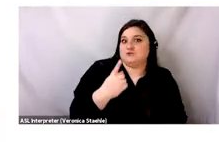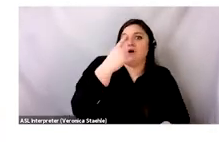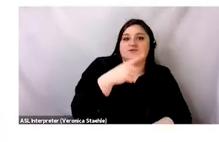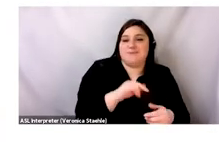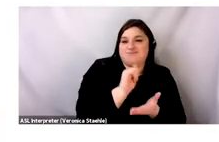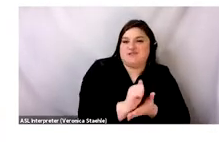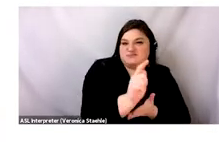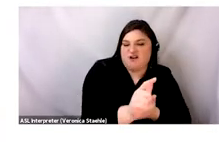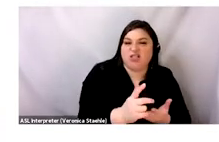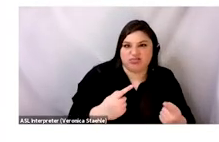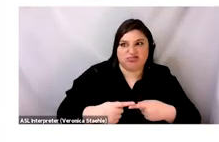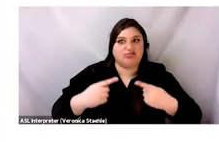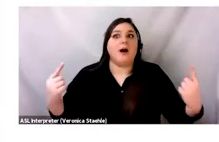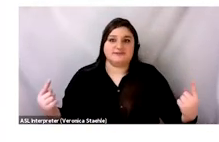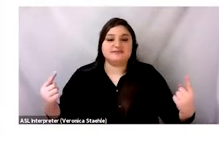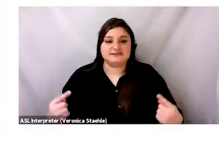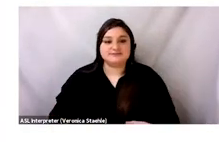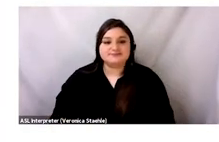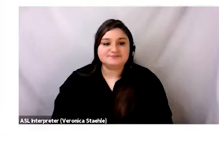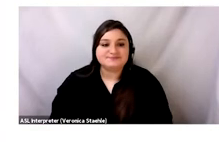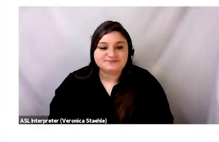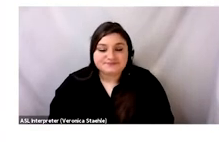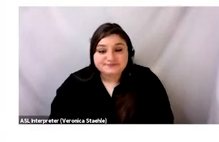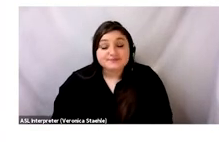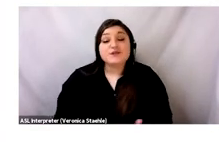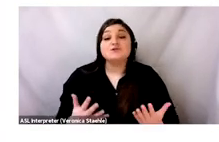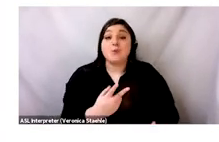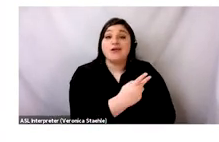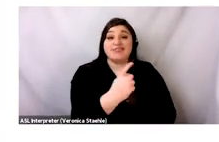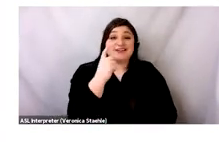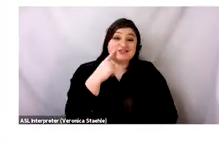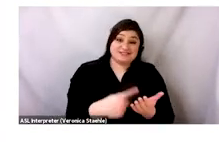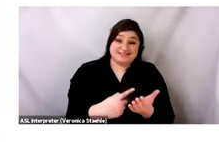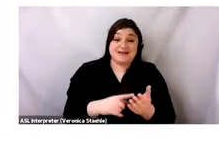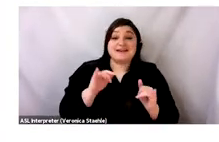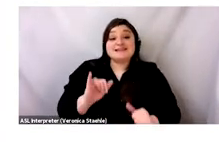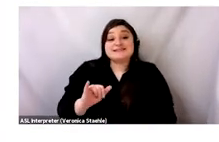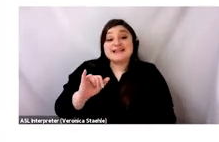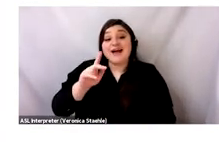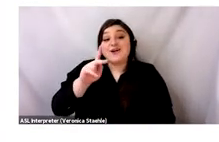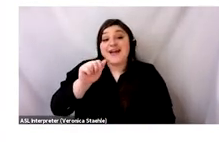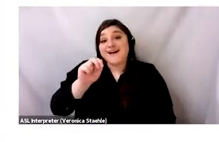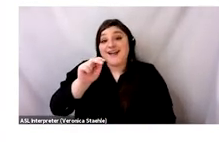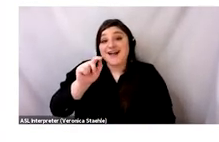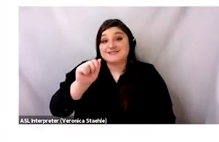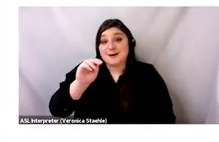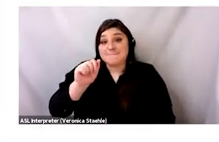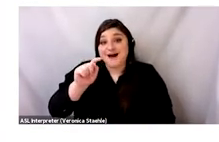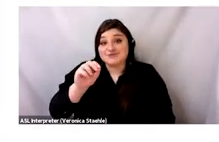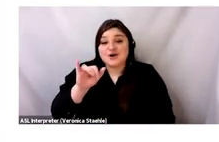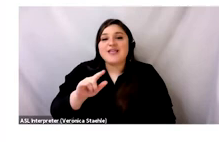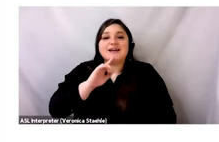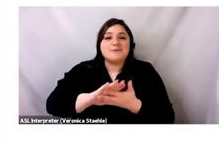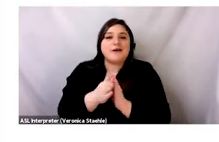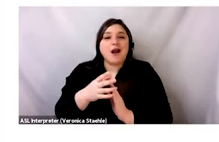fashion. And related to what Sammy and Chloe just shared is the larger truth that Contamonto is a hub of what the